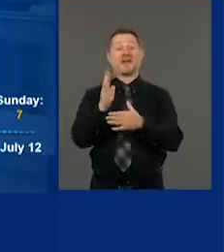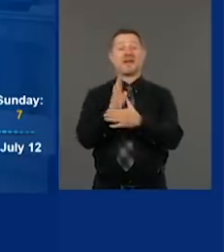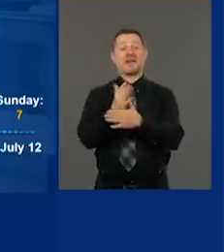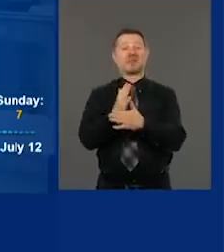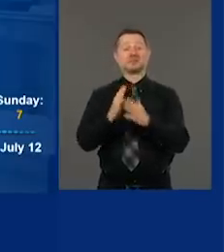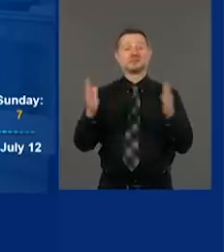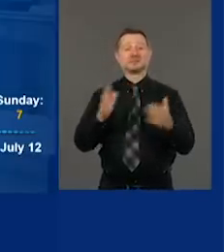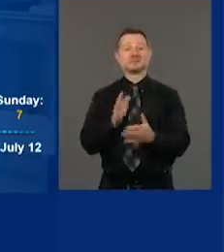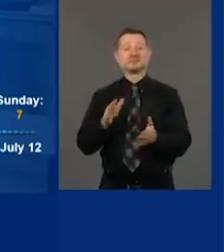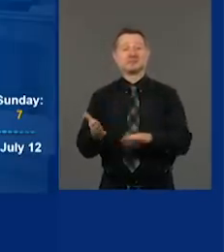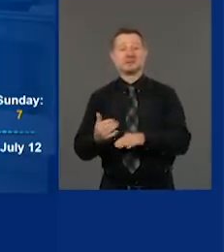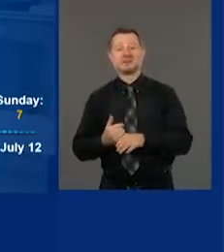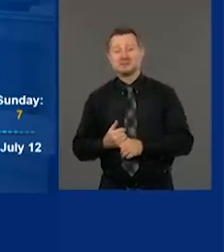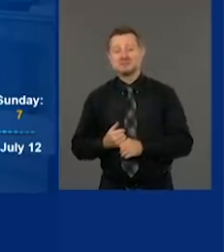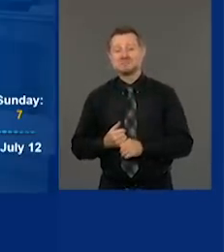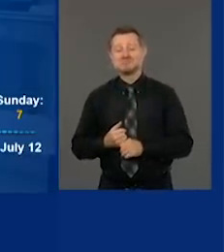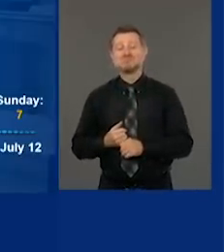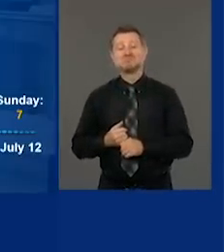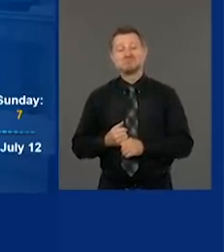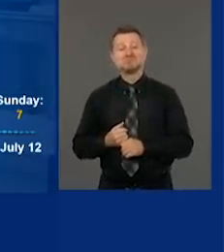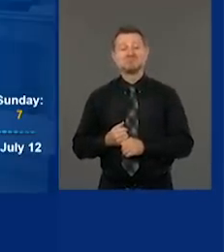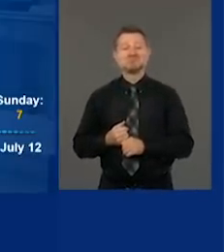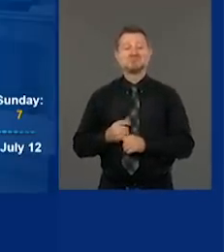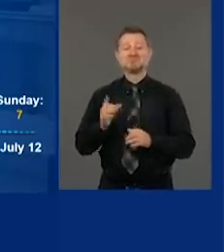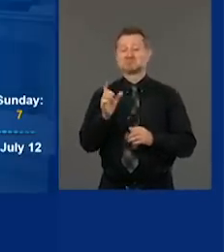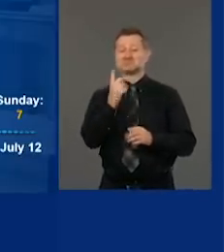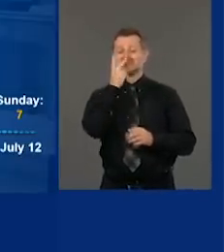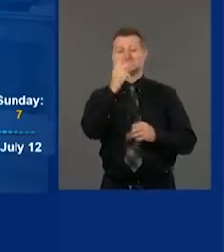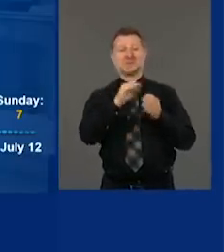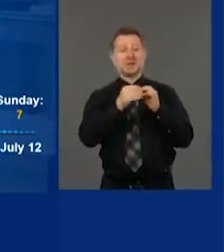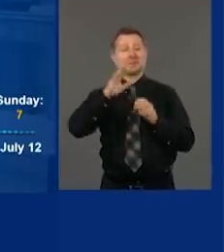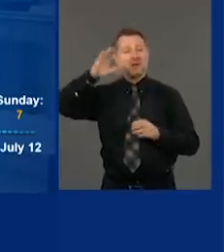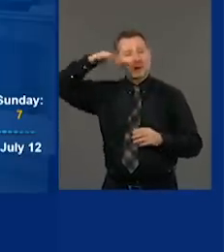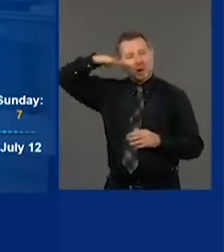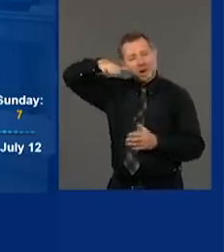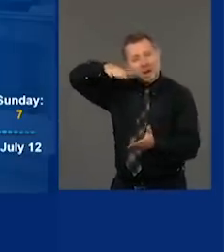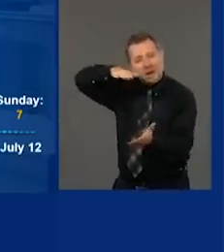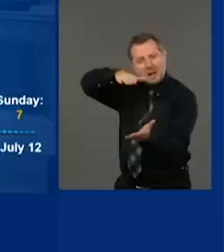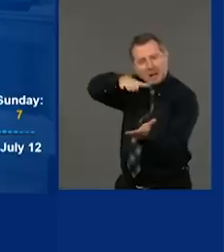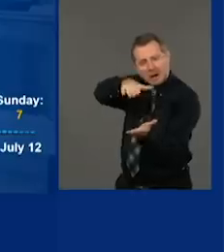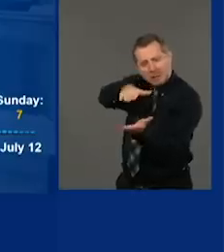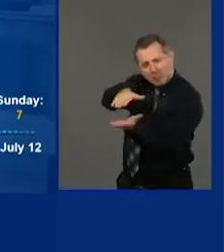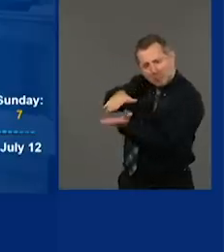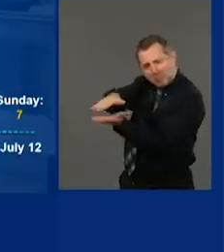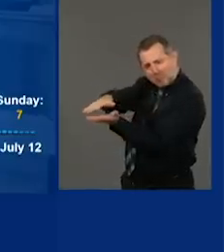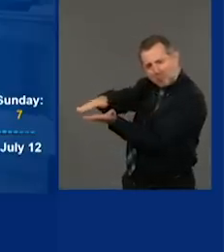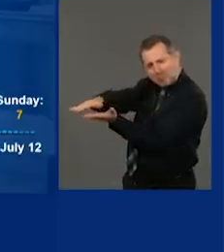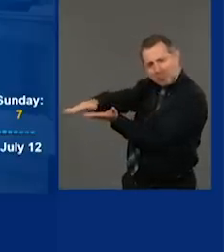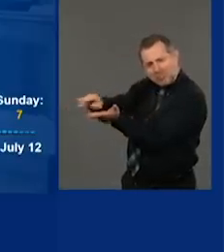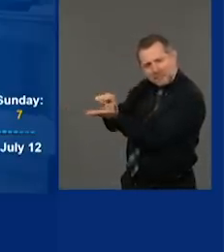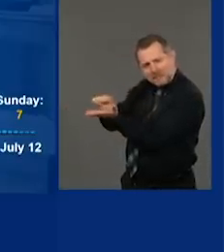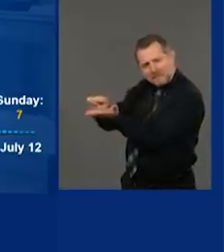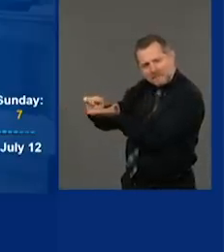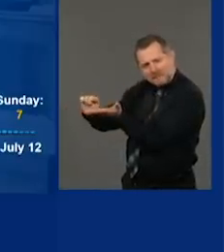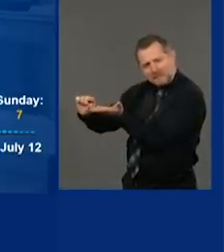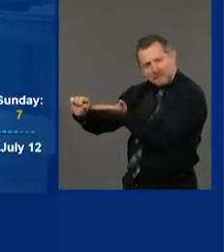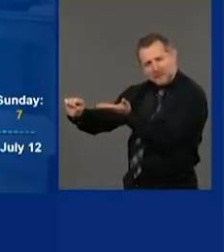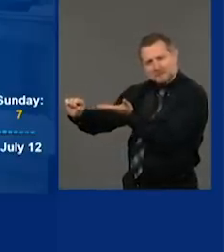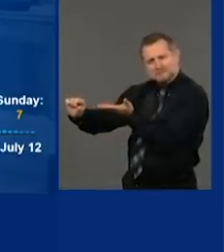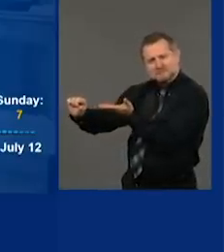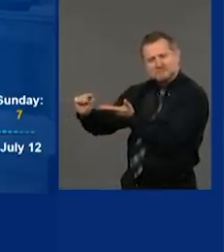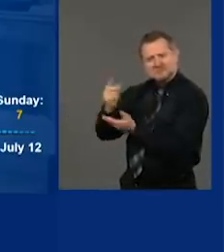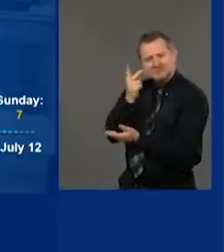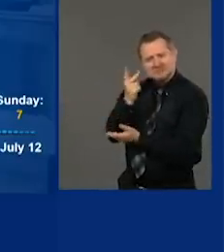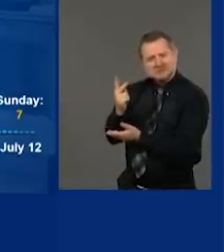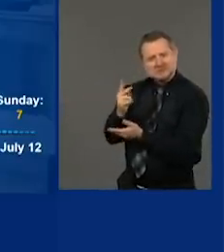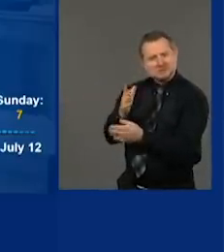and you see there the whole slope of what we've gone through. You see the descent and